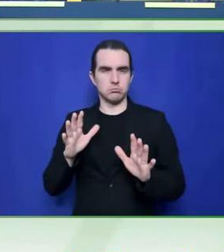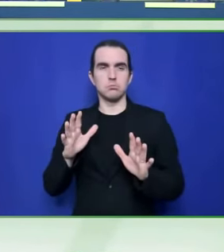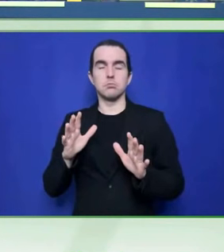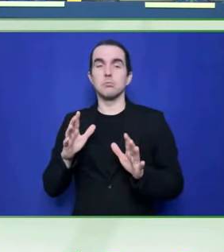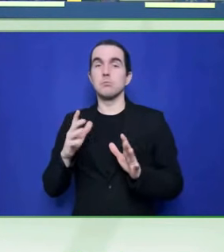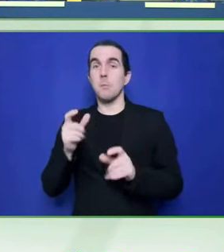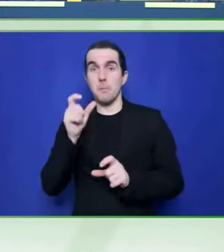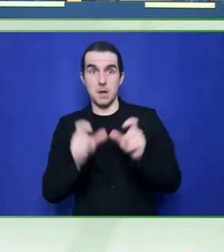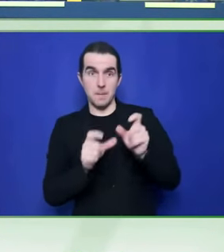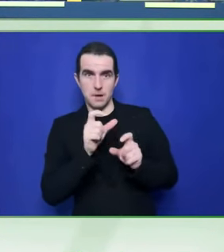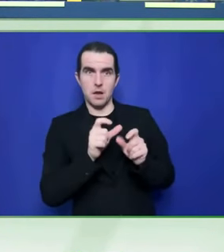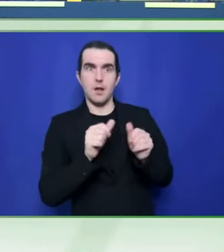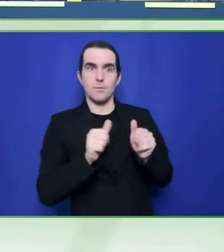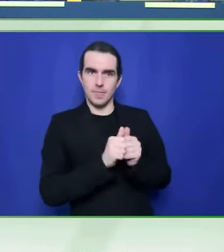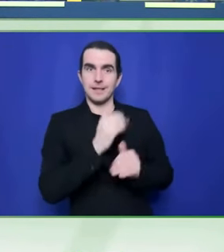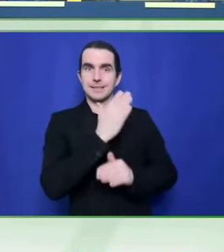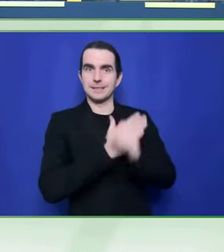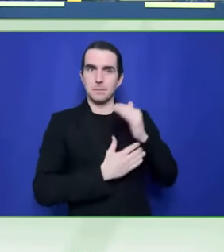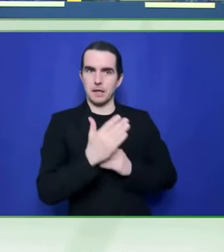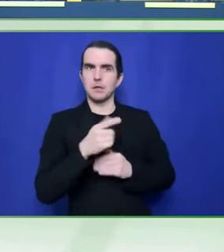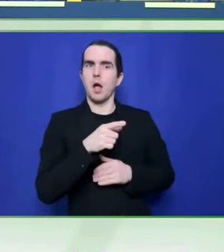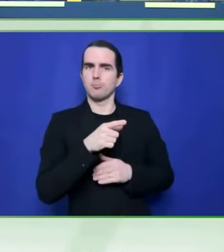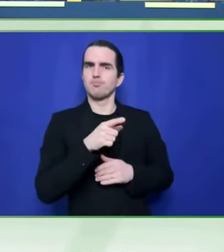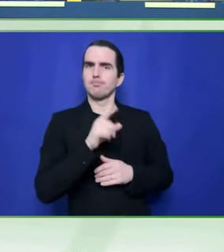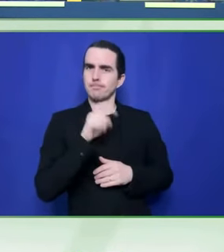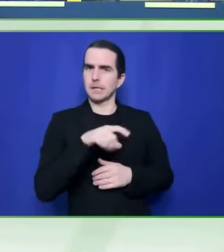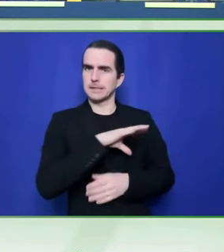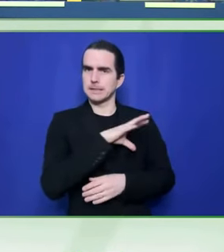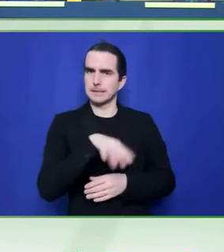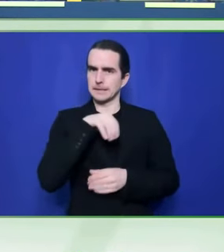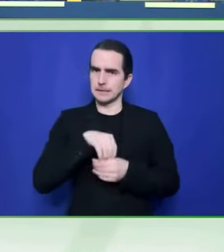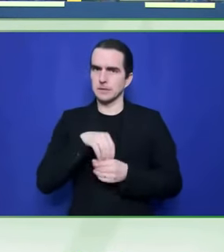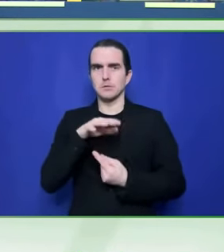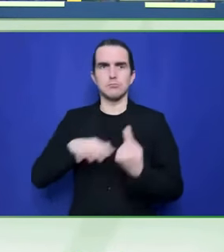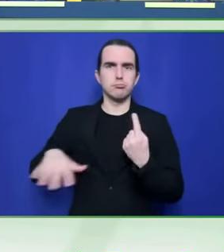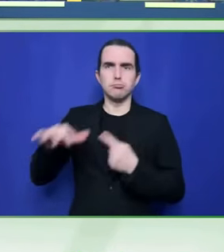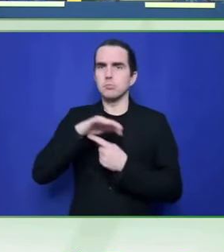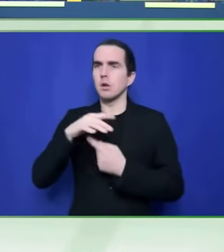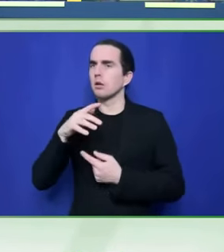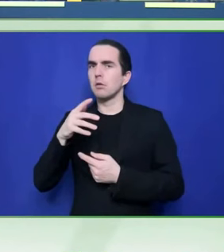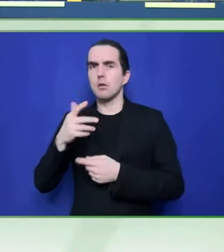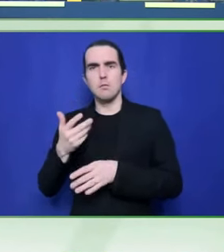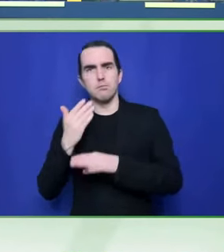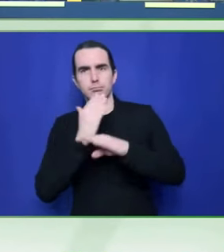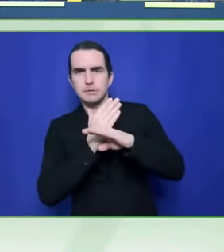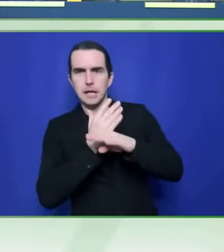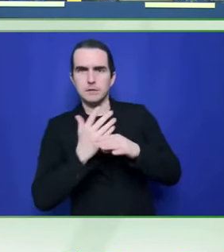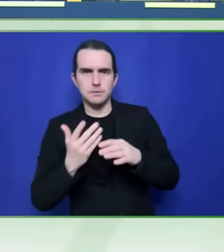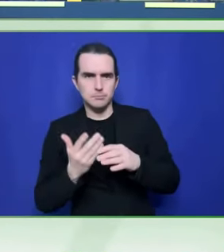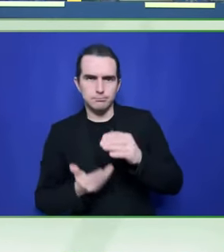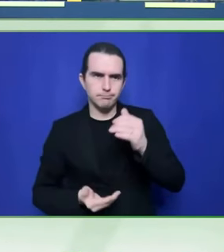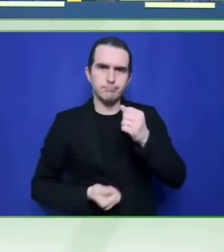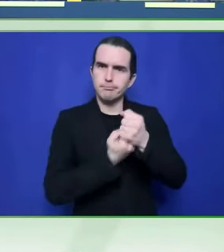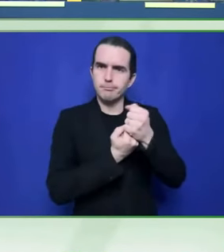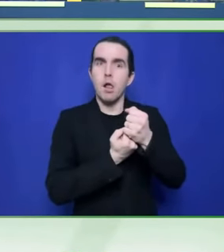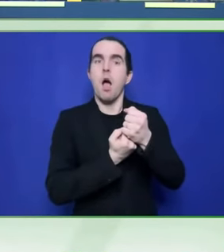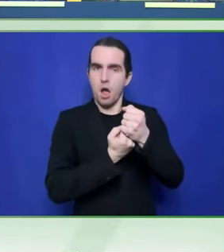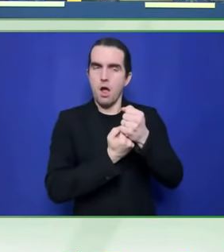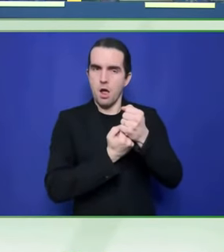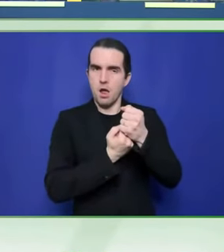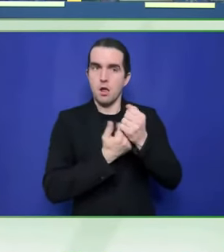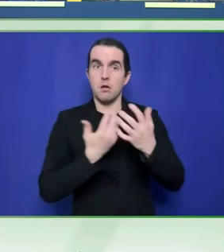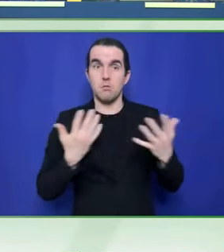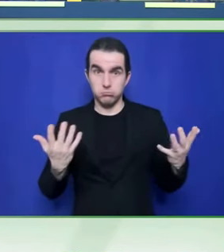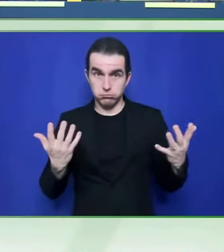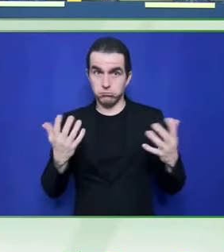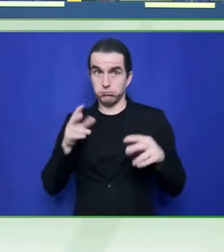whether, uh, they talk about ensuring, uh, anti-discrimination measures in place, uh, whether